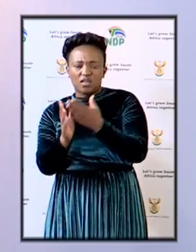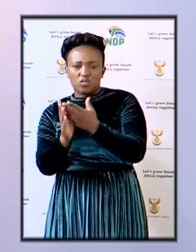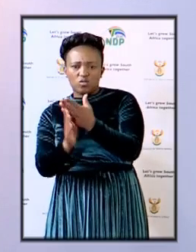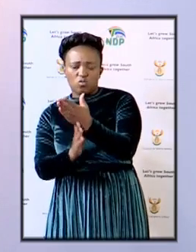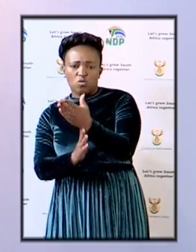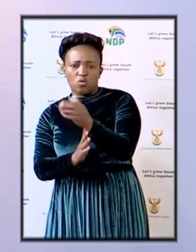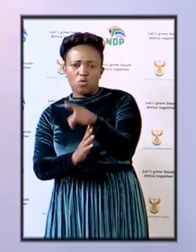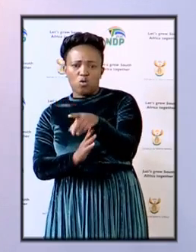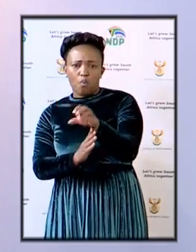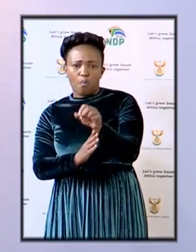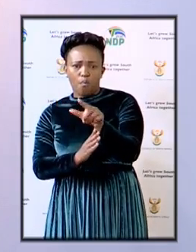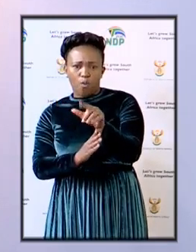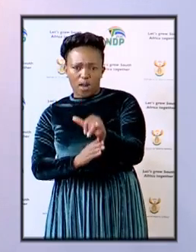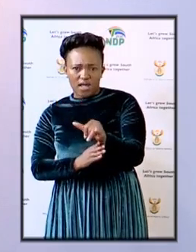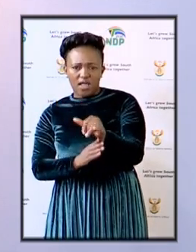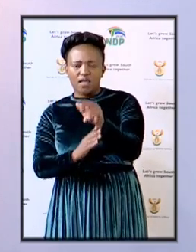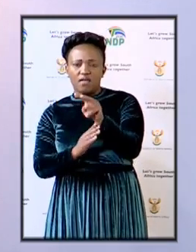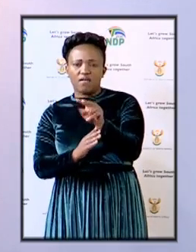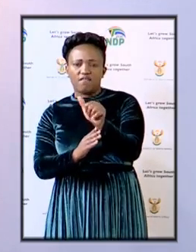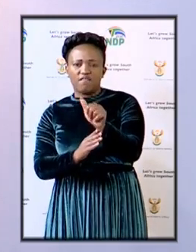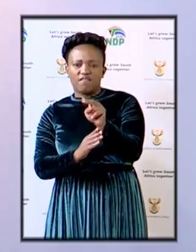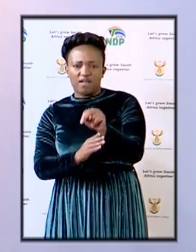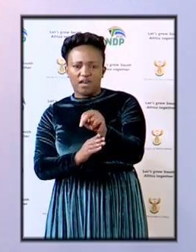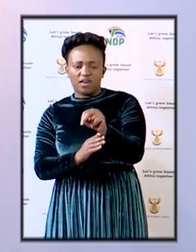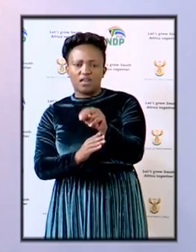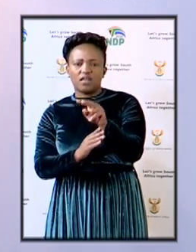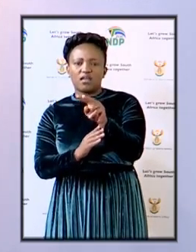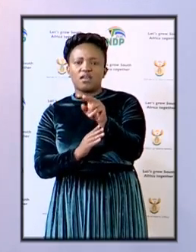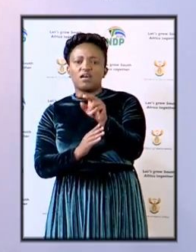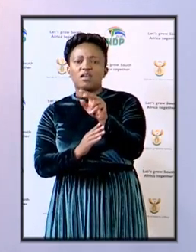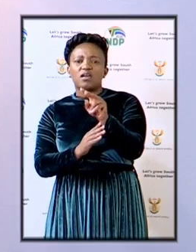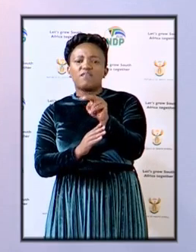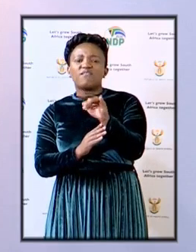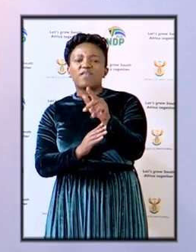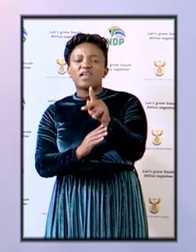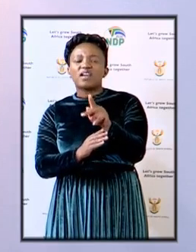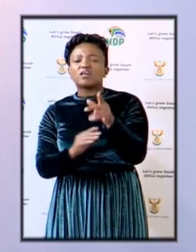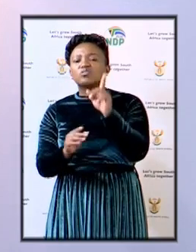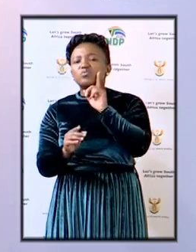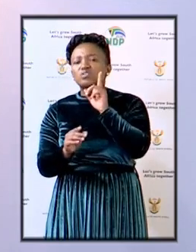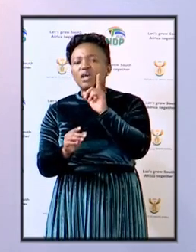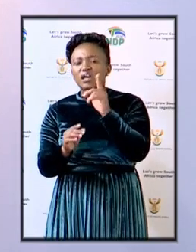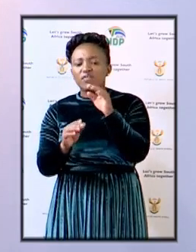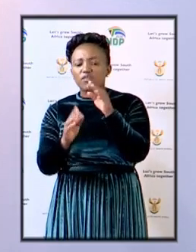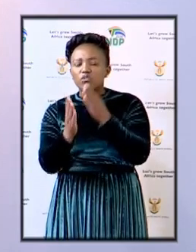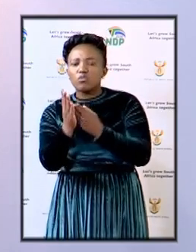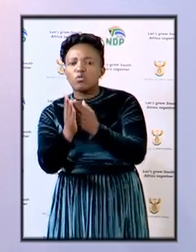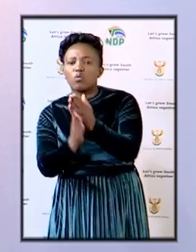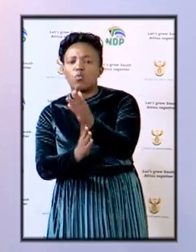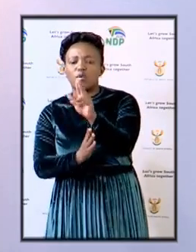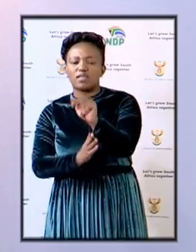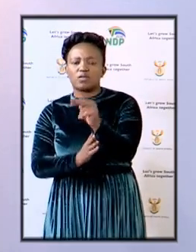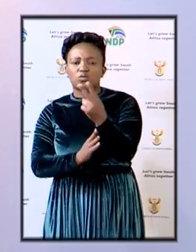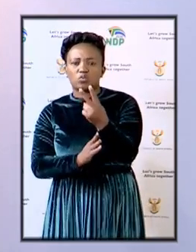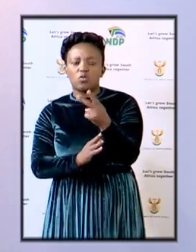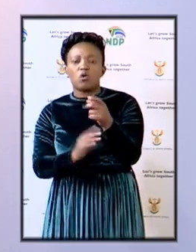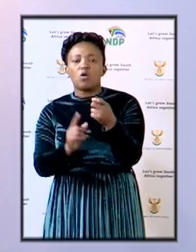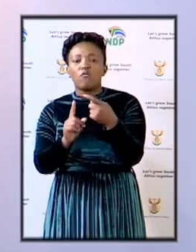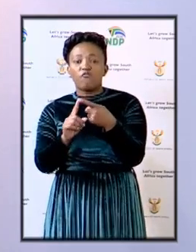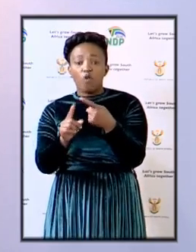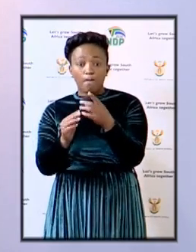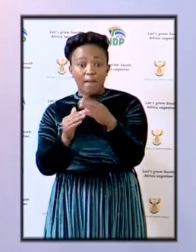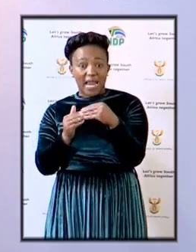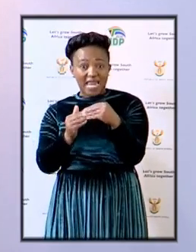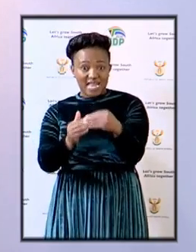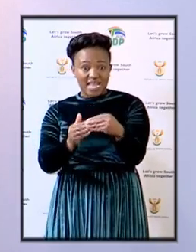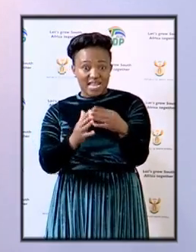showed the money trail of vds flowing into issues of these two